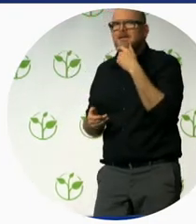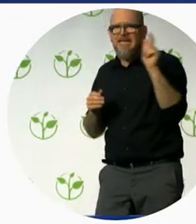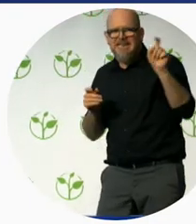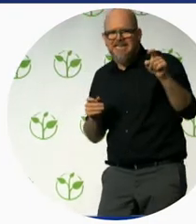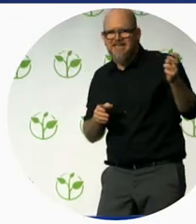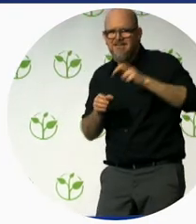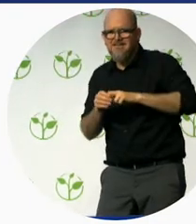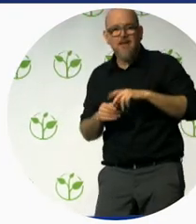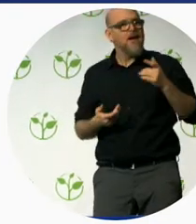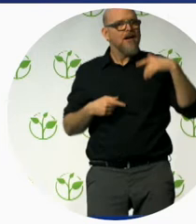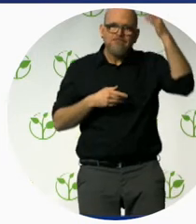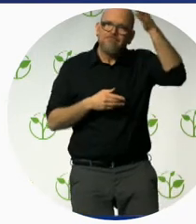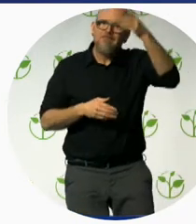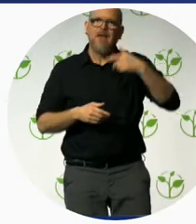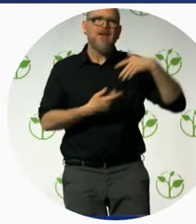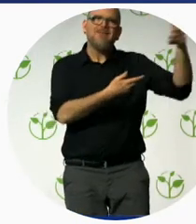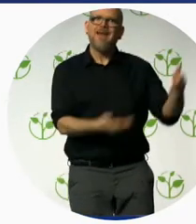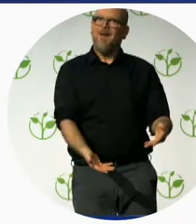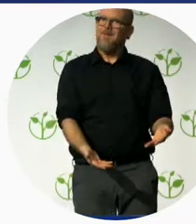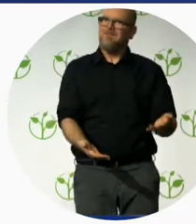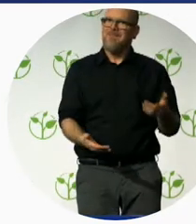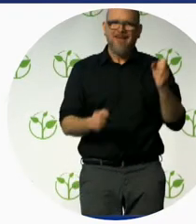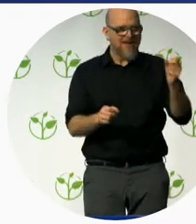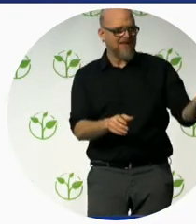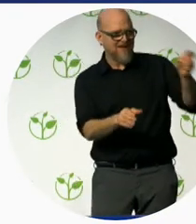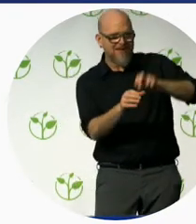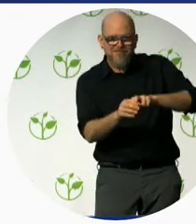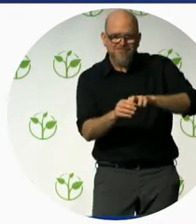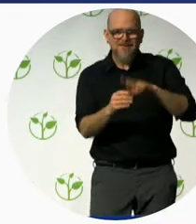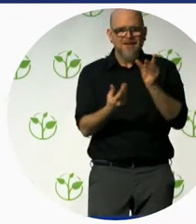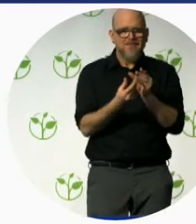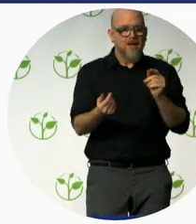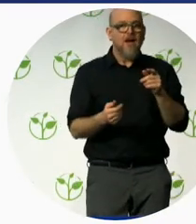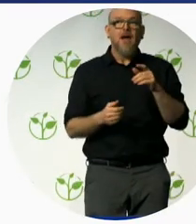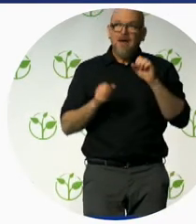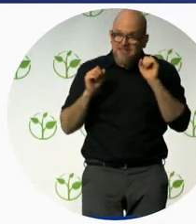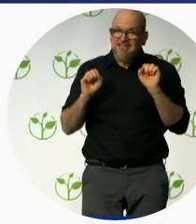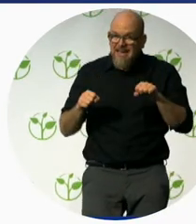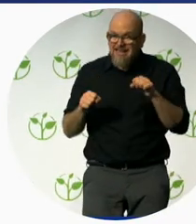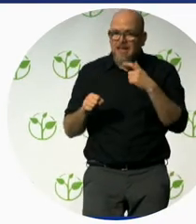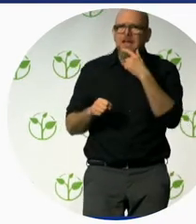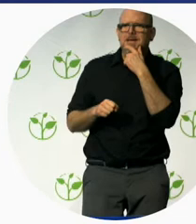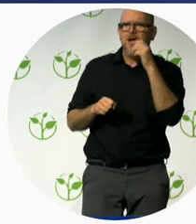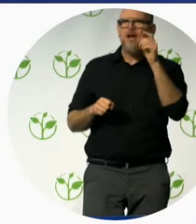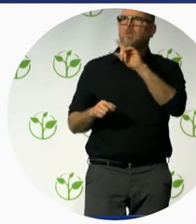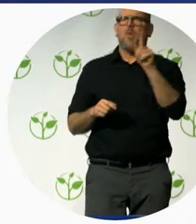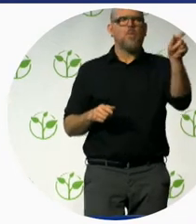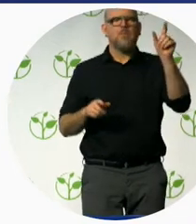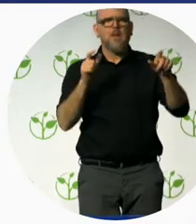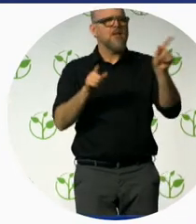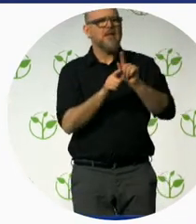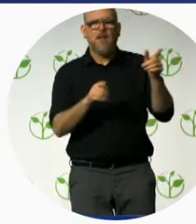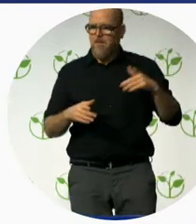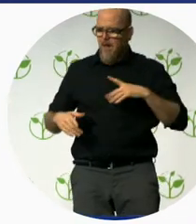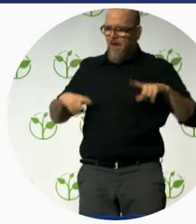gondola very safe and independent situation because you they